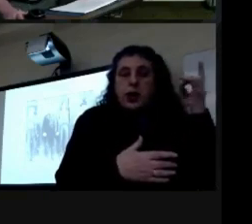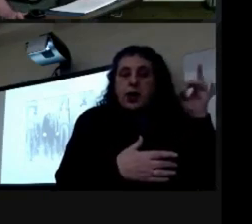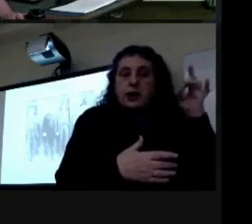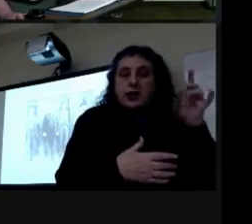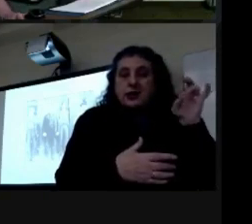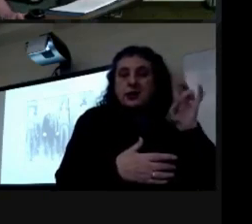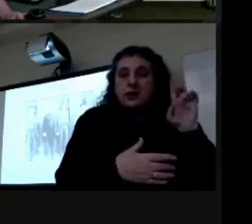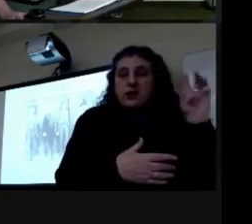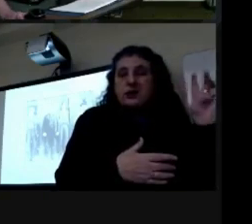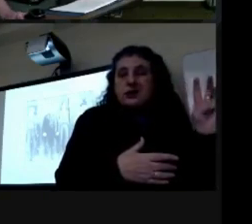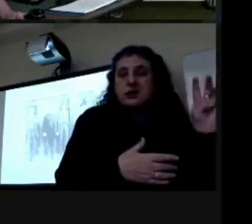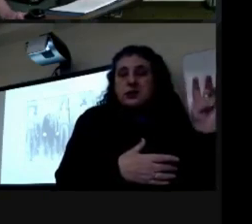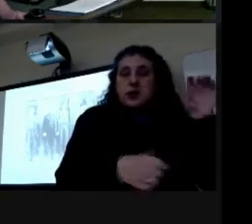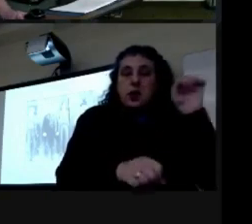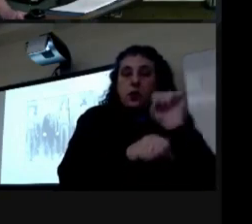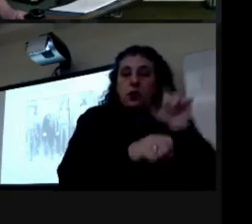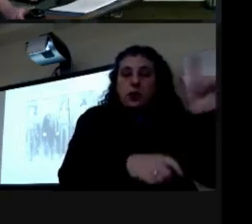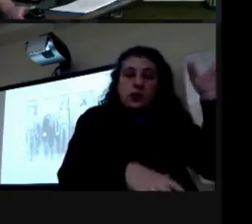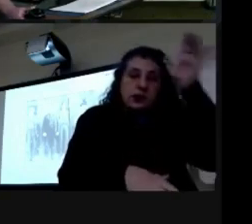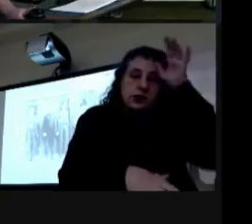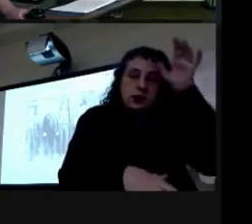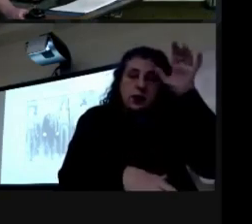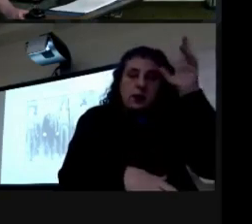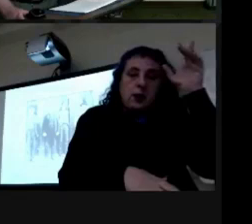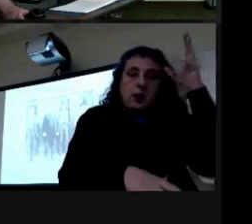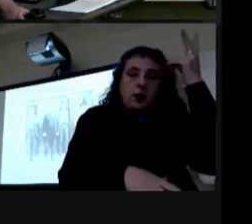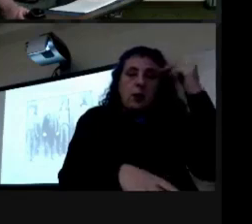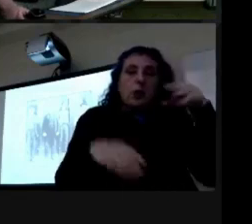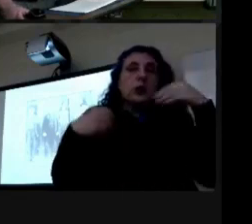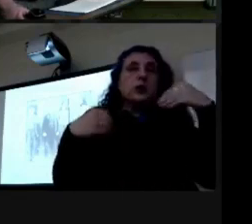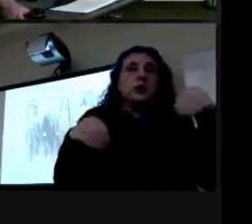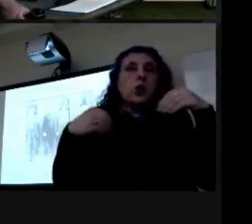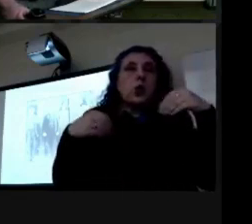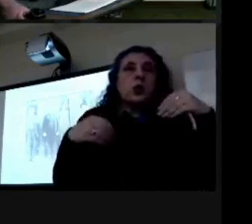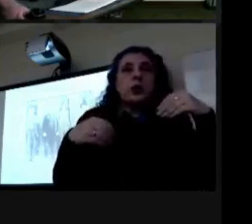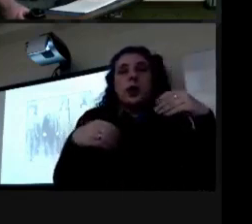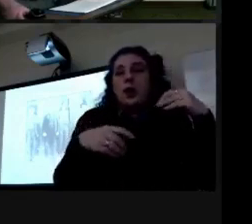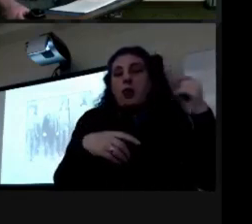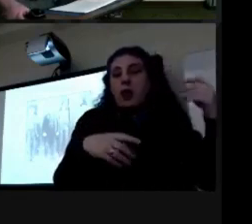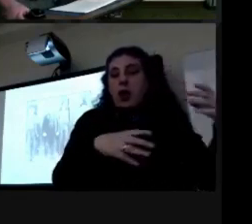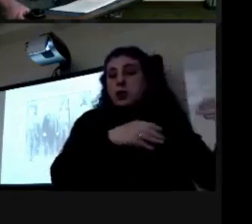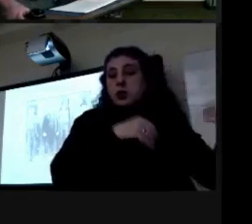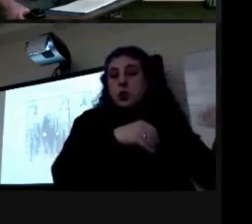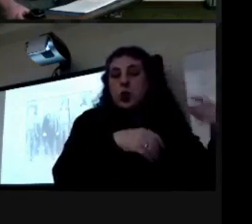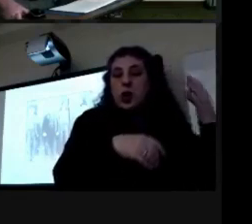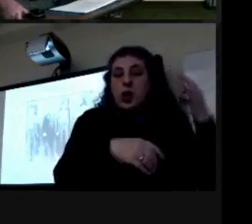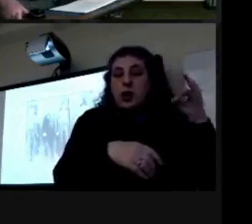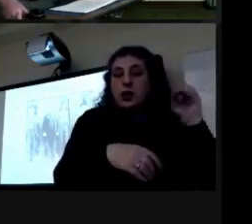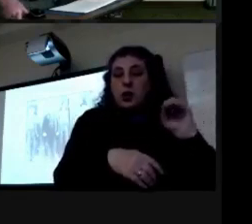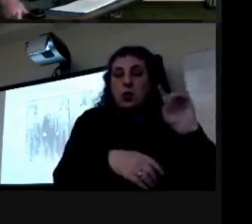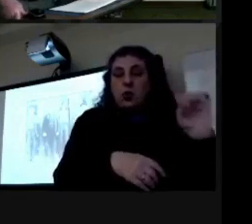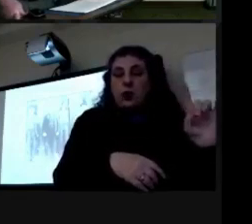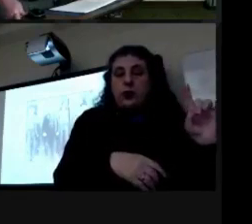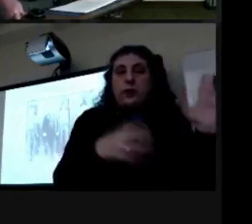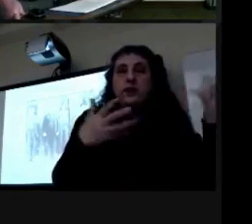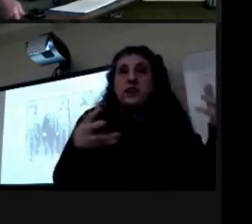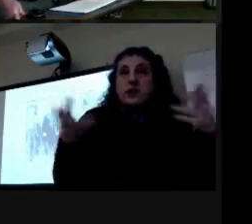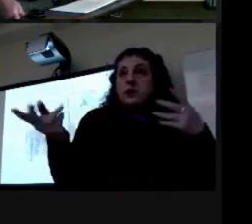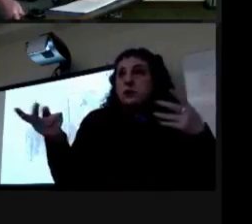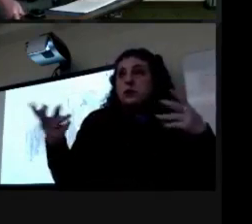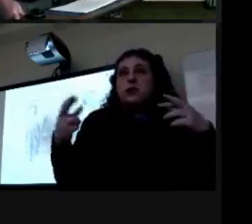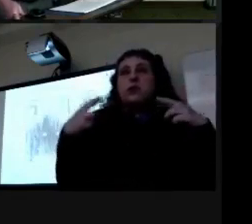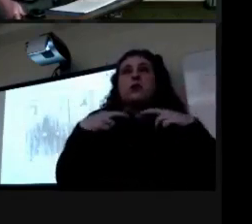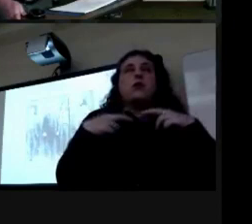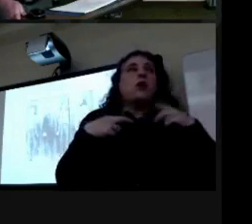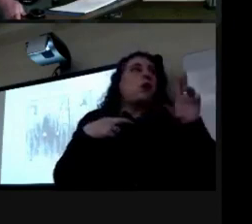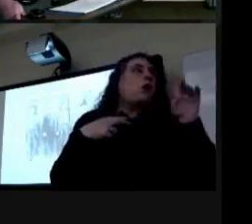and worked with his dad until they both sold out sold out in 1901 and after retirement roland's